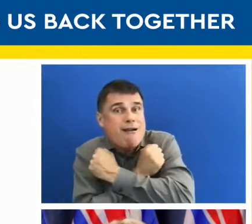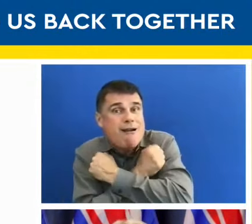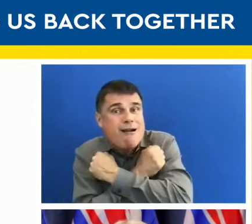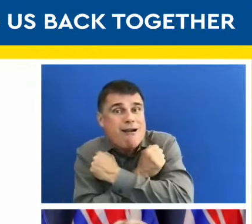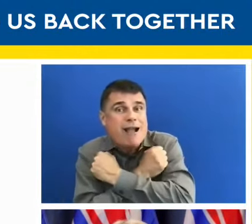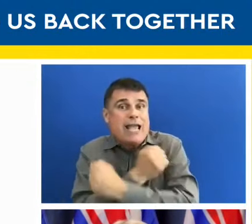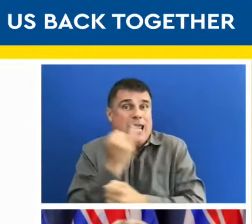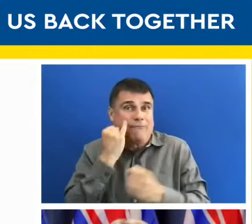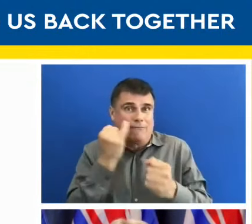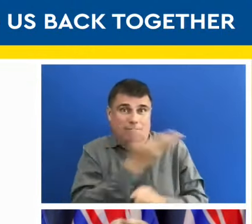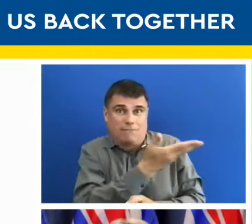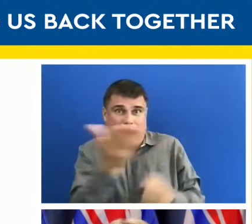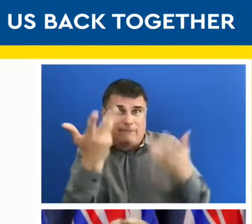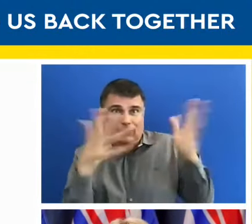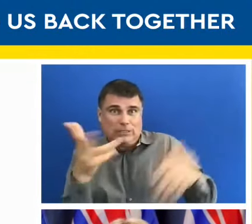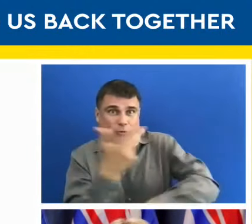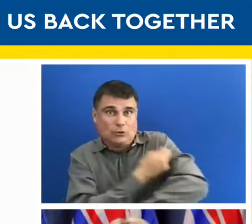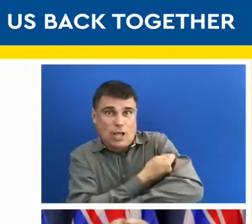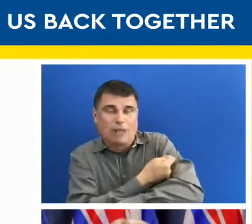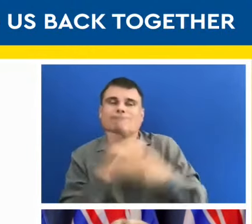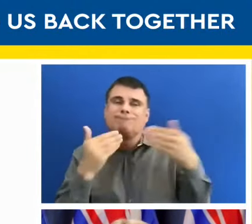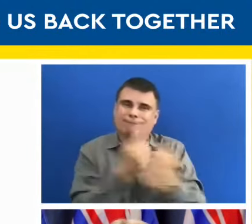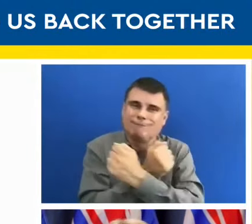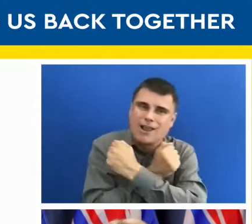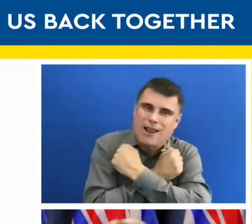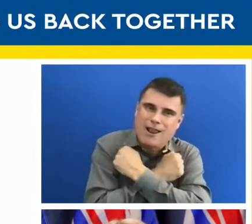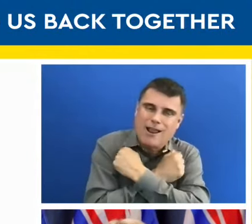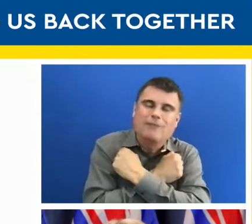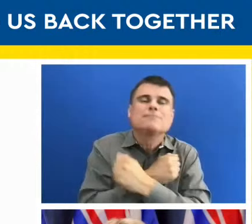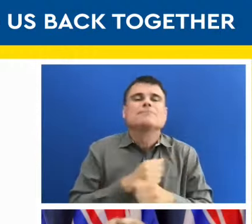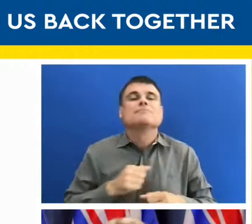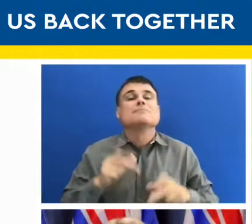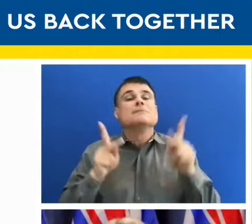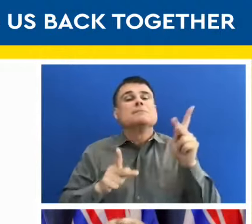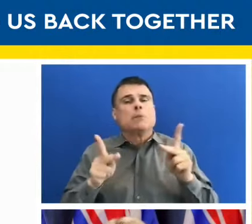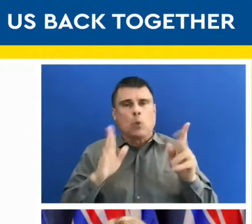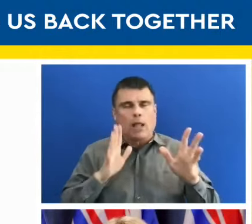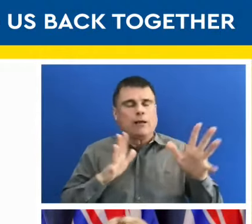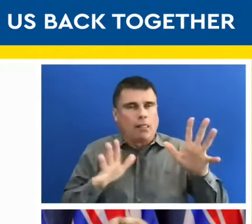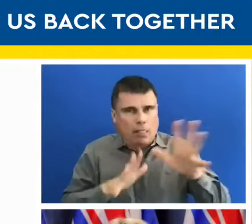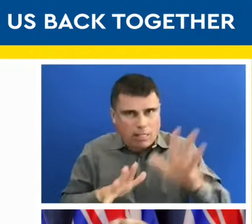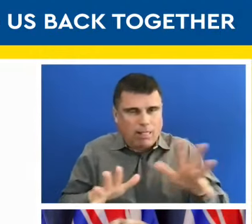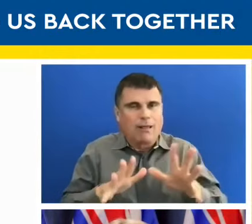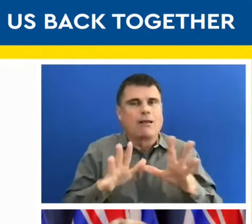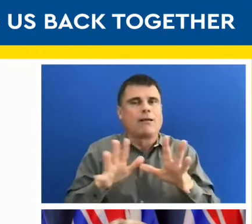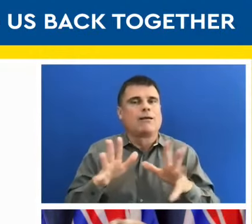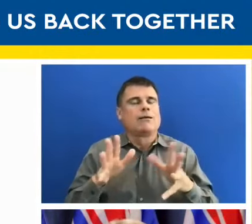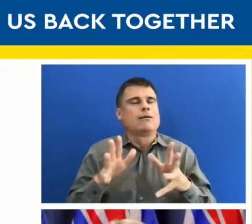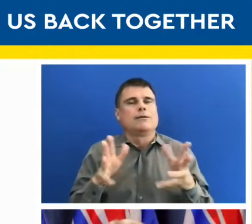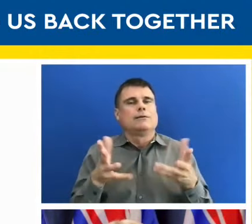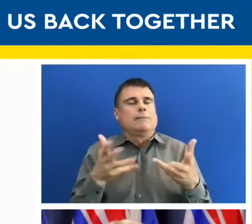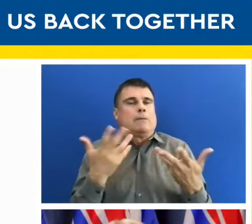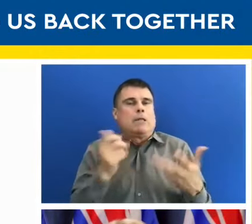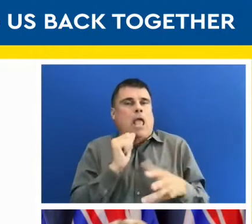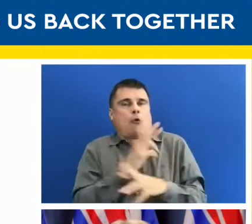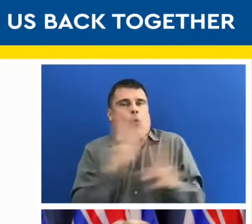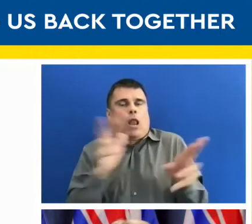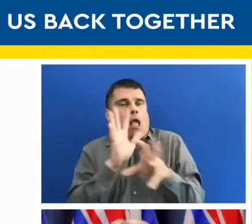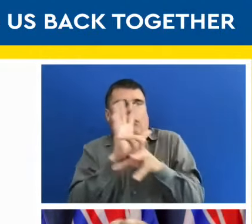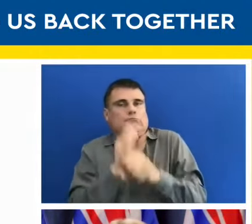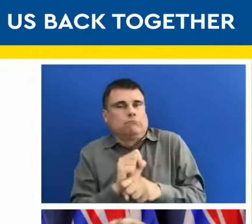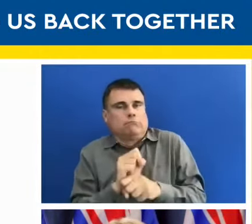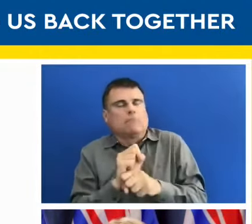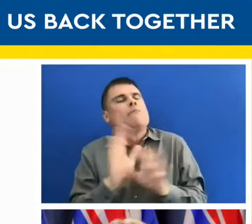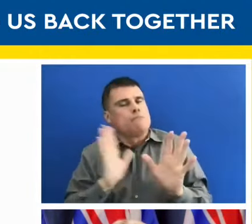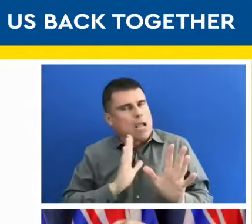But everybody needs to move at their own pace in this as well. We not know that as we did before this pandemic. If somebody was undergoing